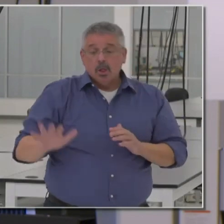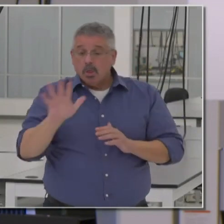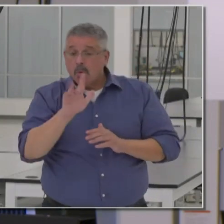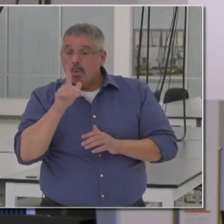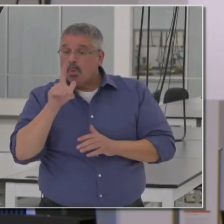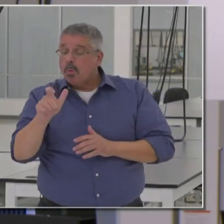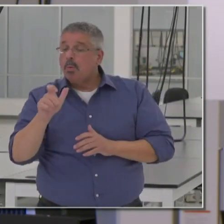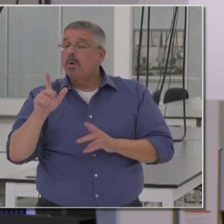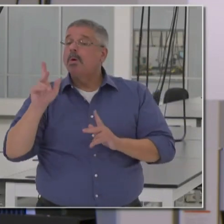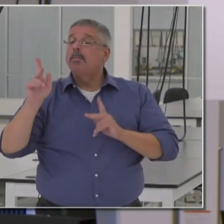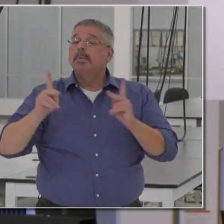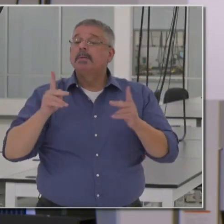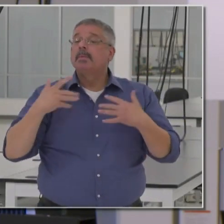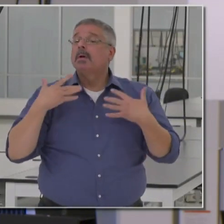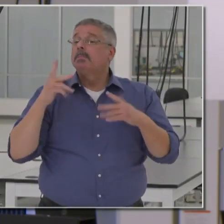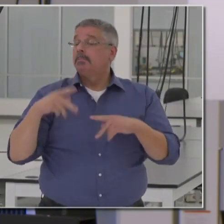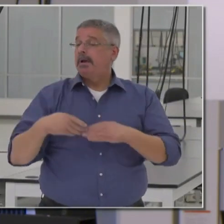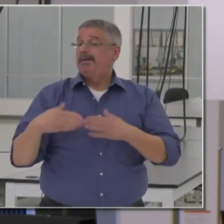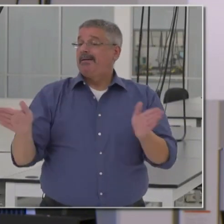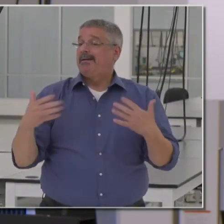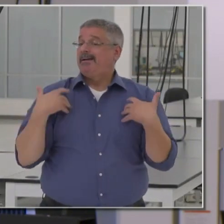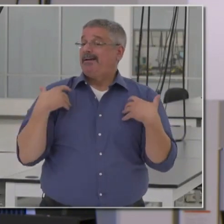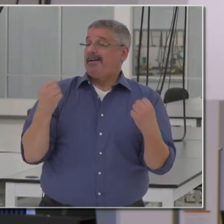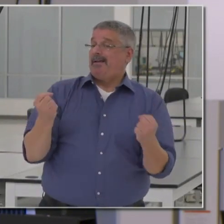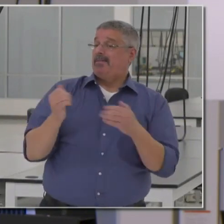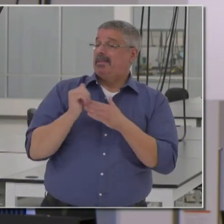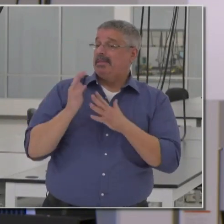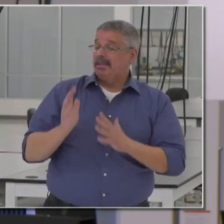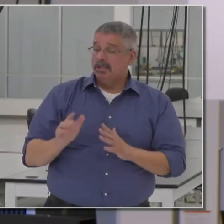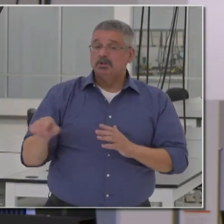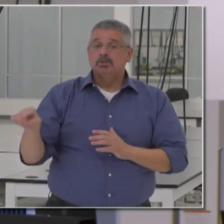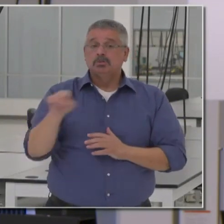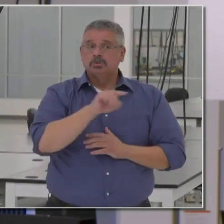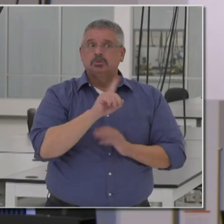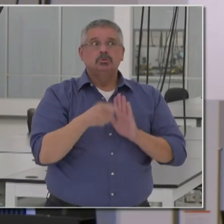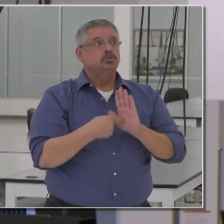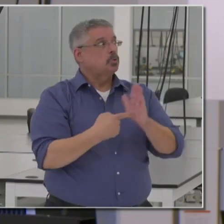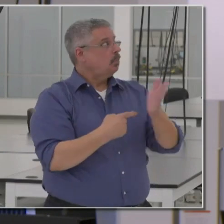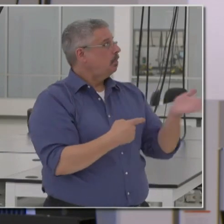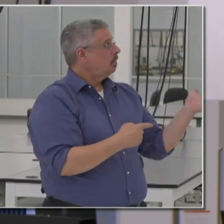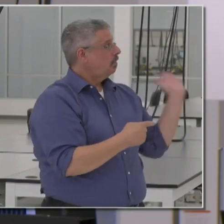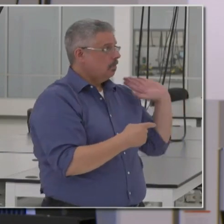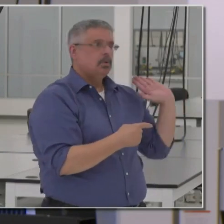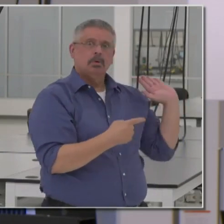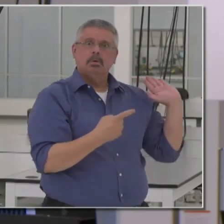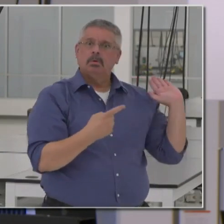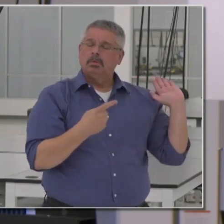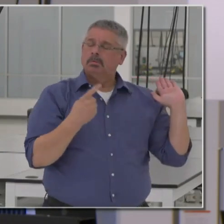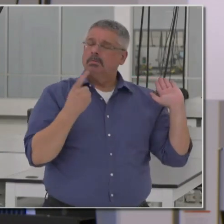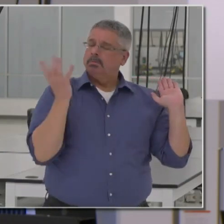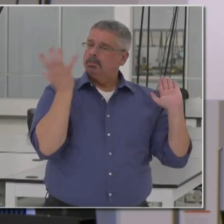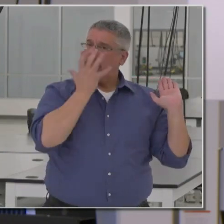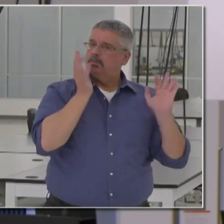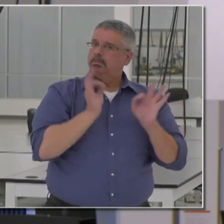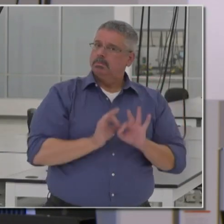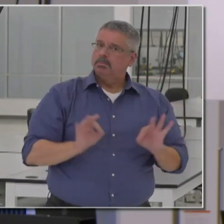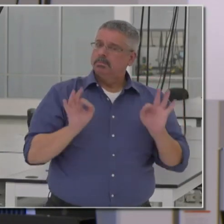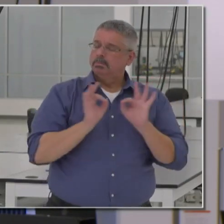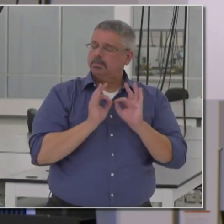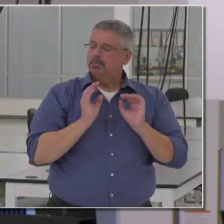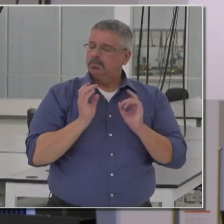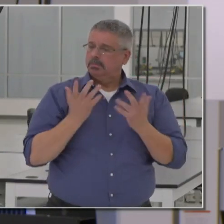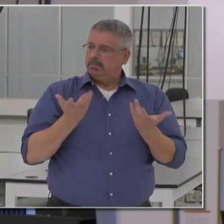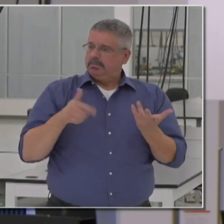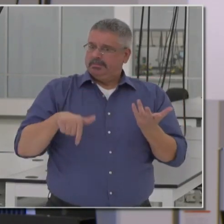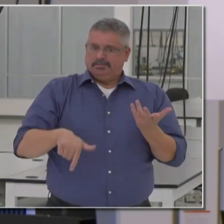elected leaders, public health leaders, to make the asset that is behind me a real tremendous, uh, gift for